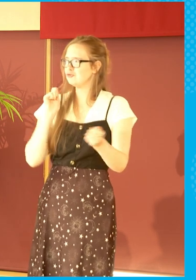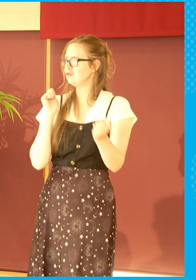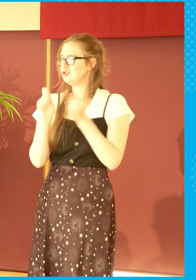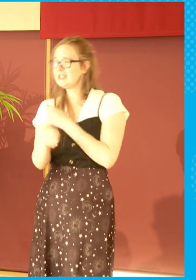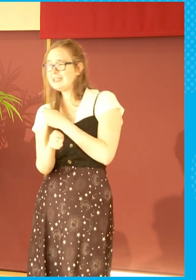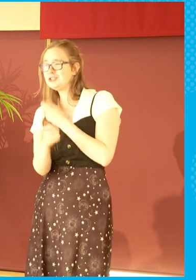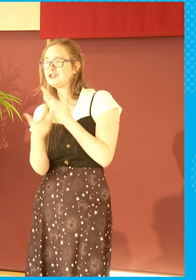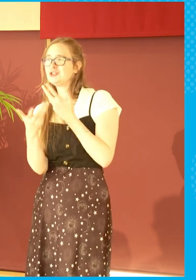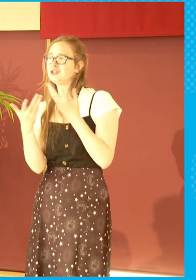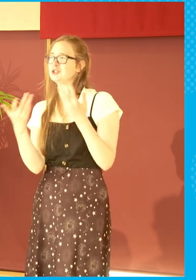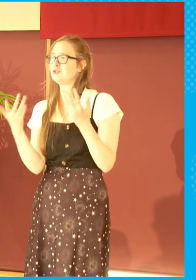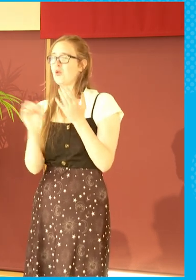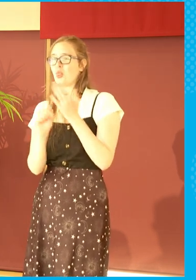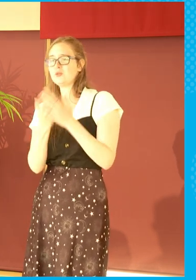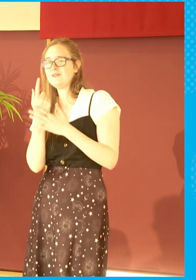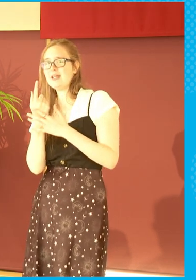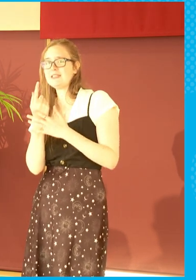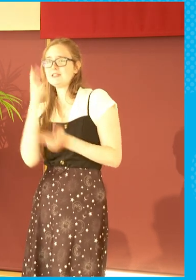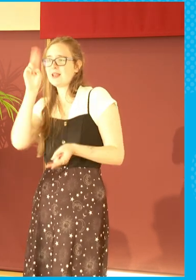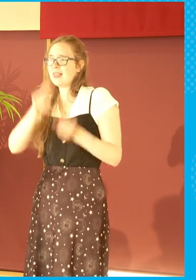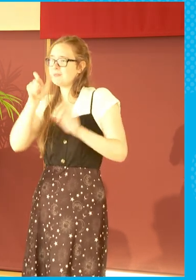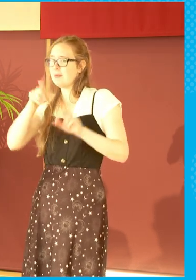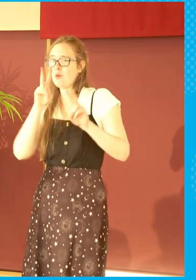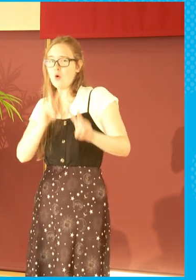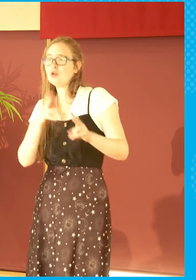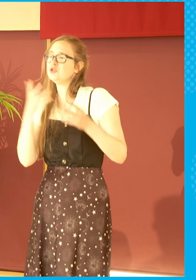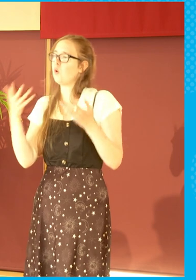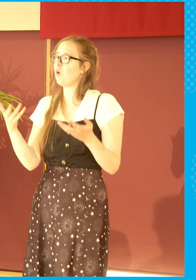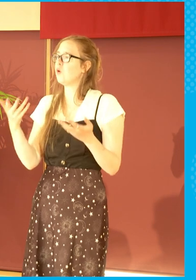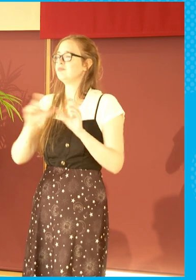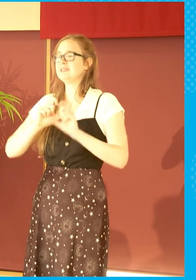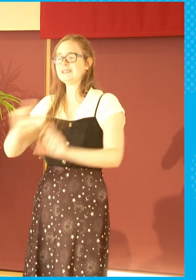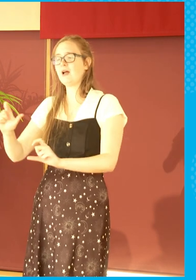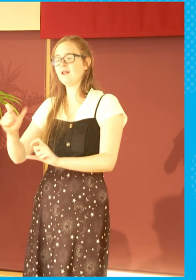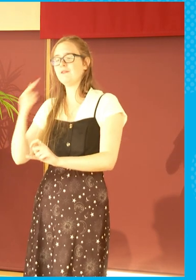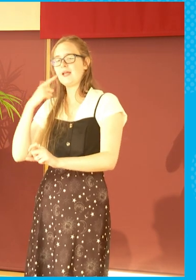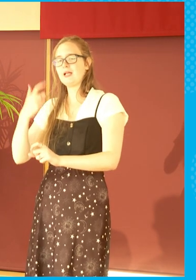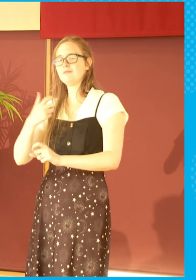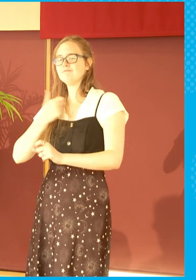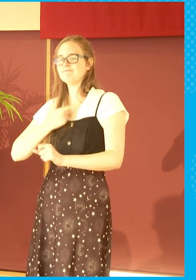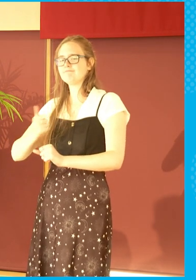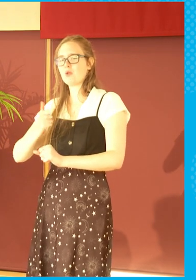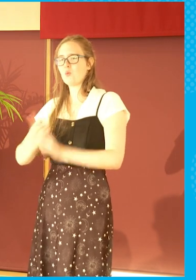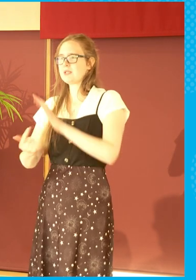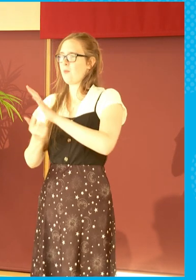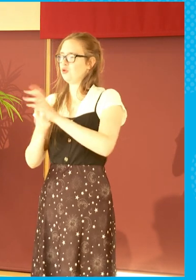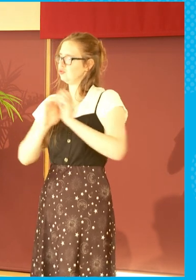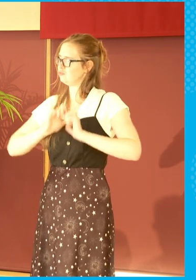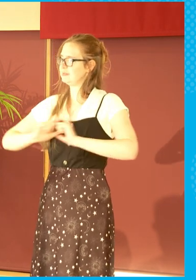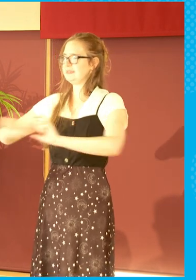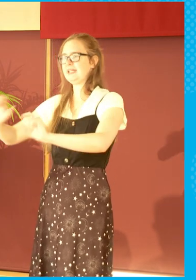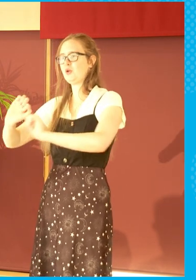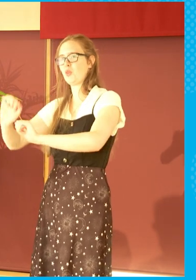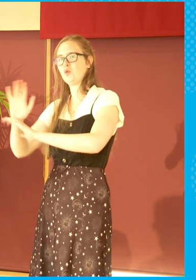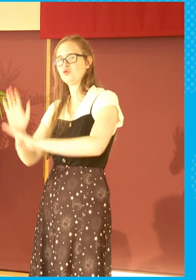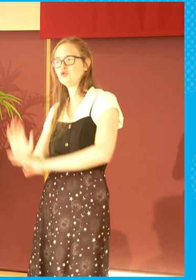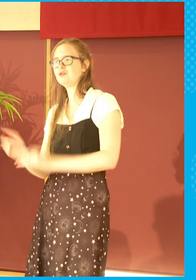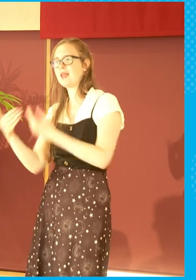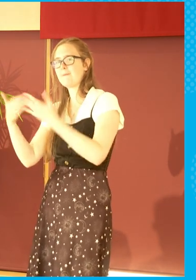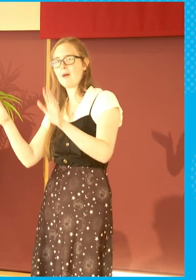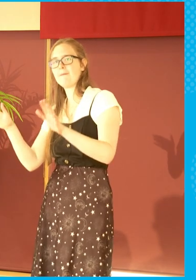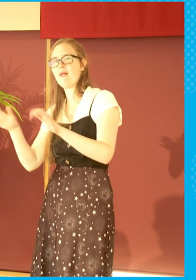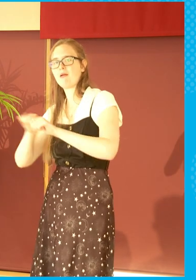of events changed? Or is there still a place? Do you think there will always be a place for a public sector